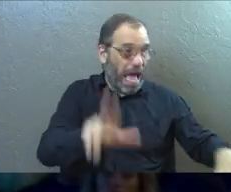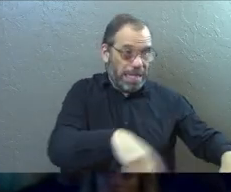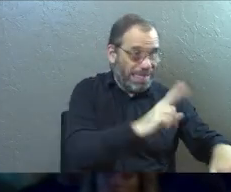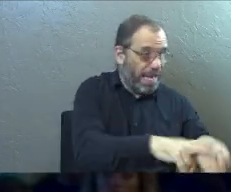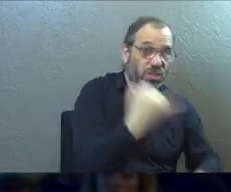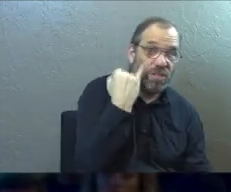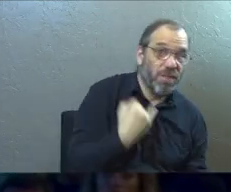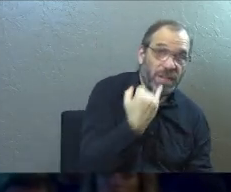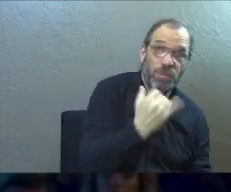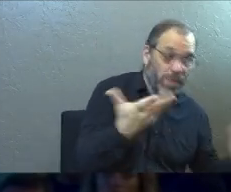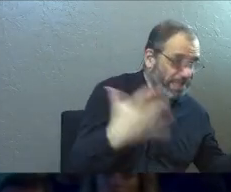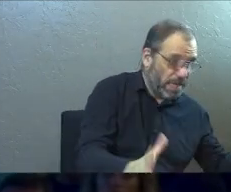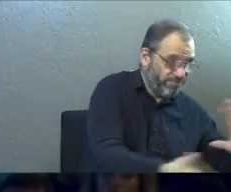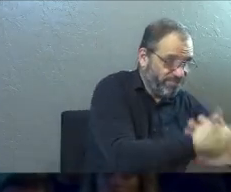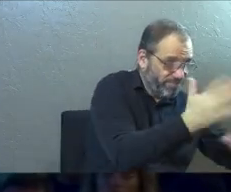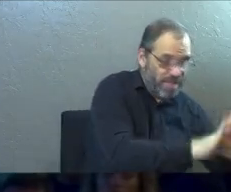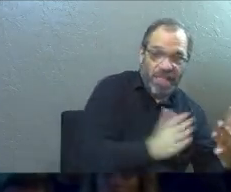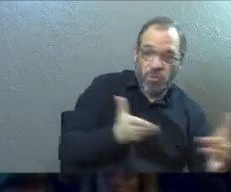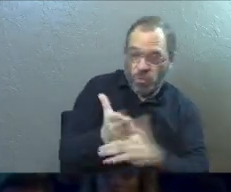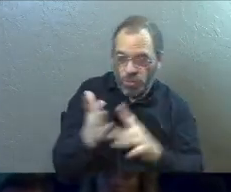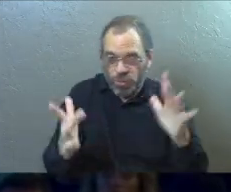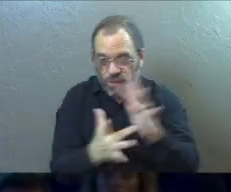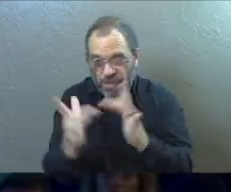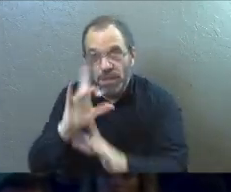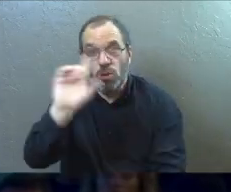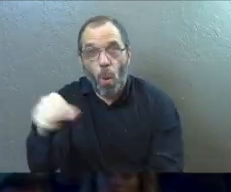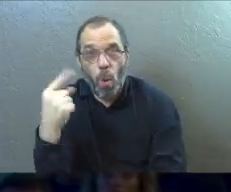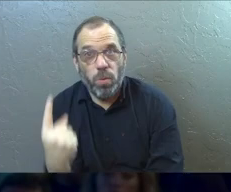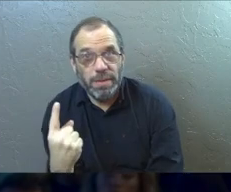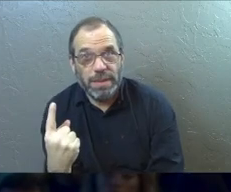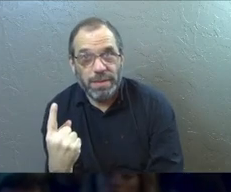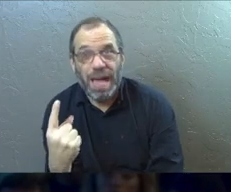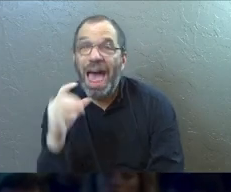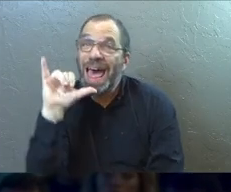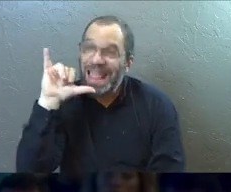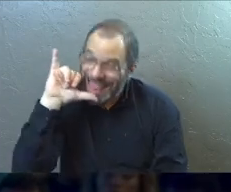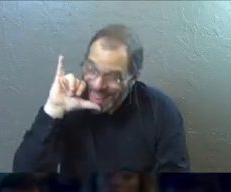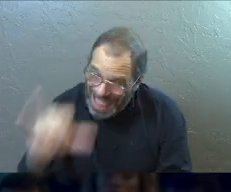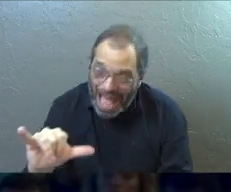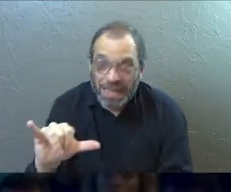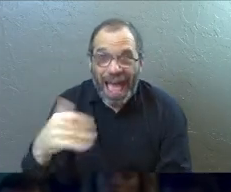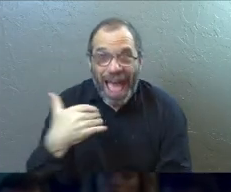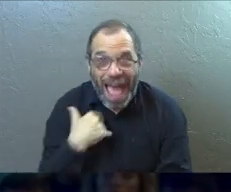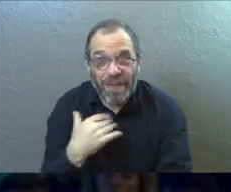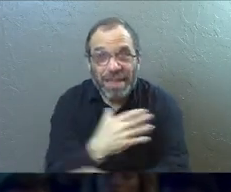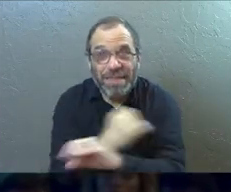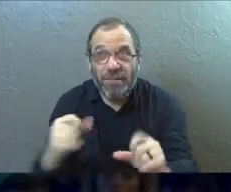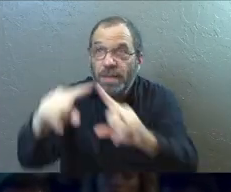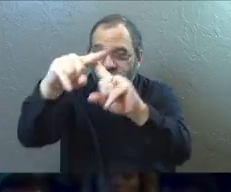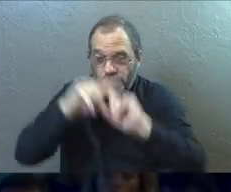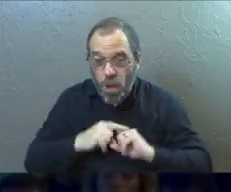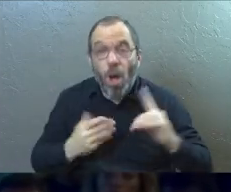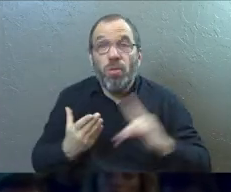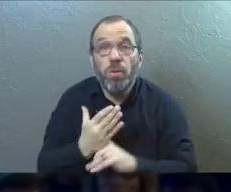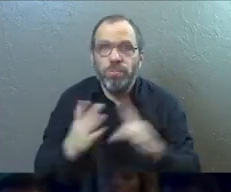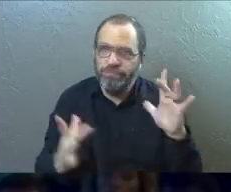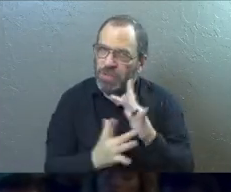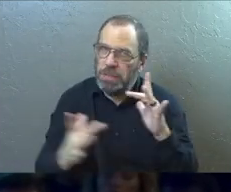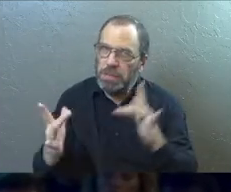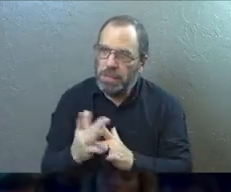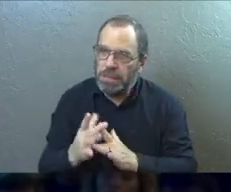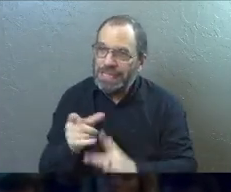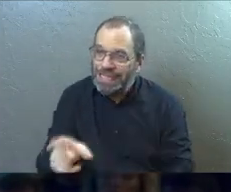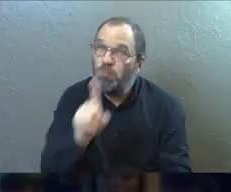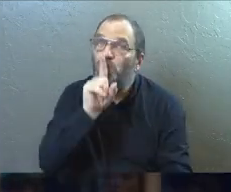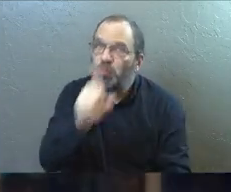nation of Israel anymore. It's through Jesus Christ alone. That's how you're going to have your salvation is through him. He is